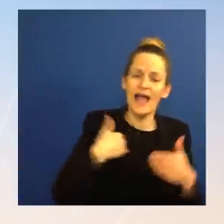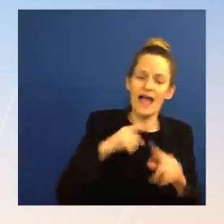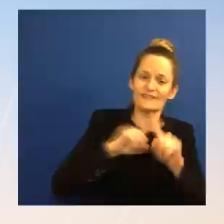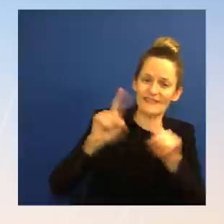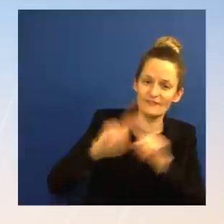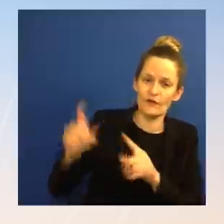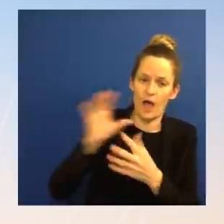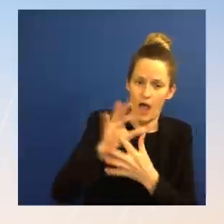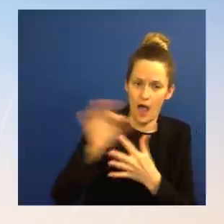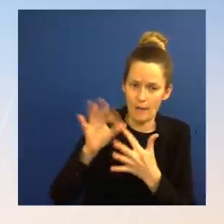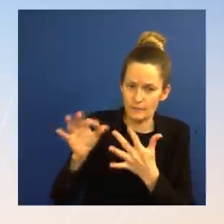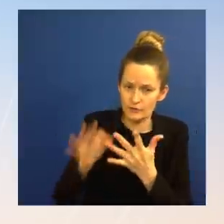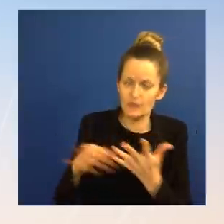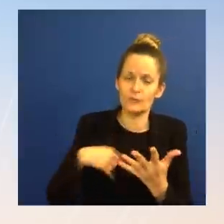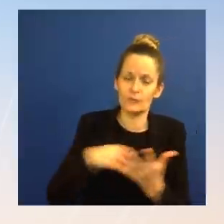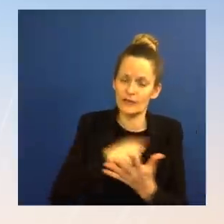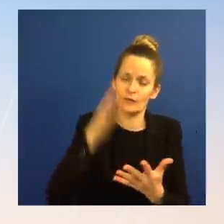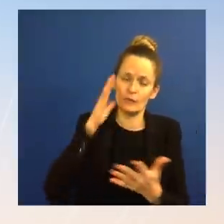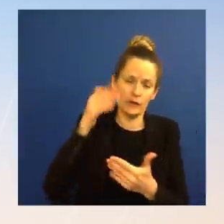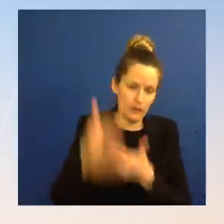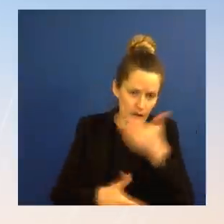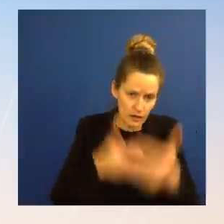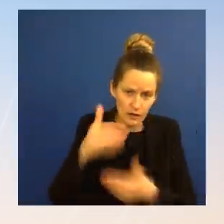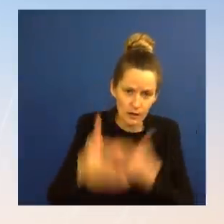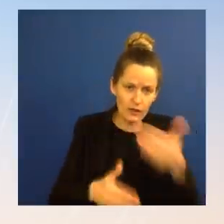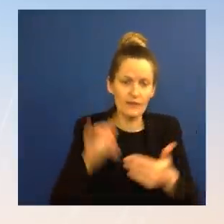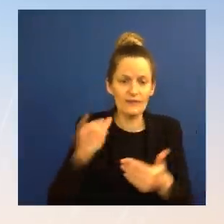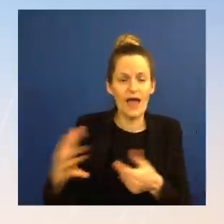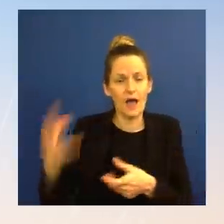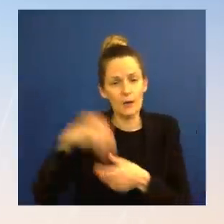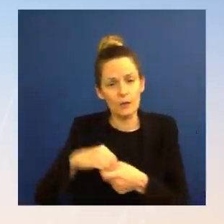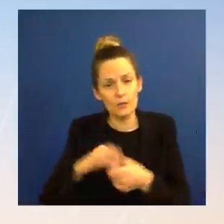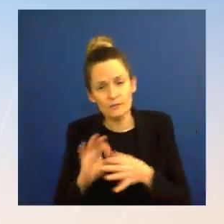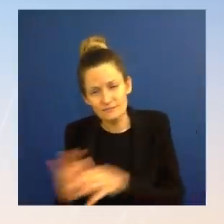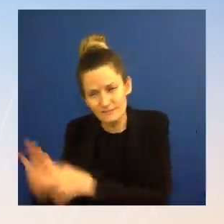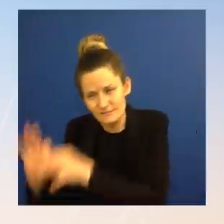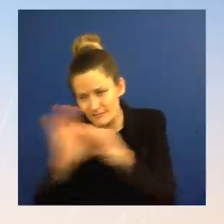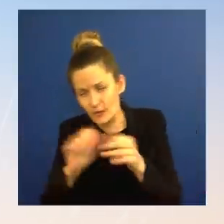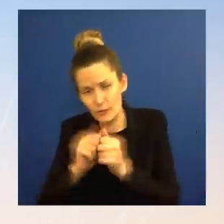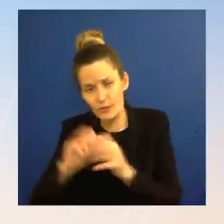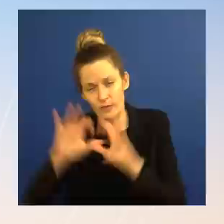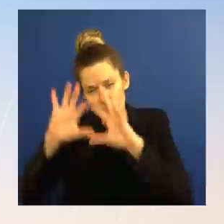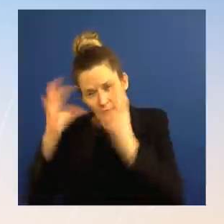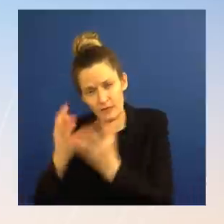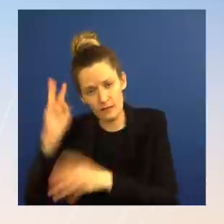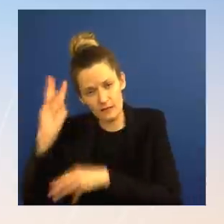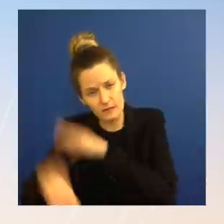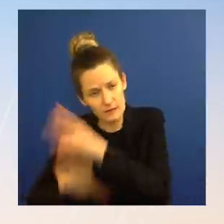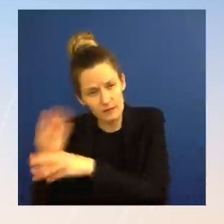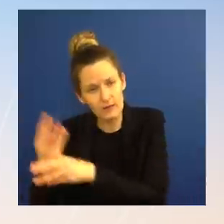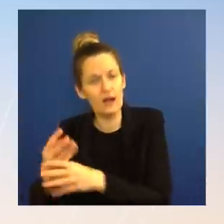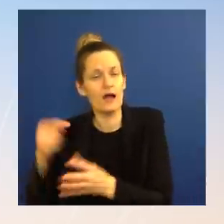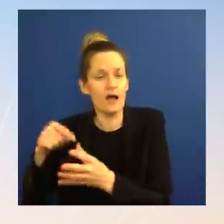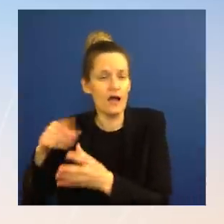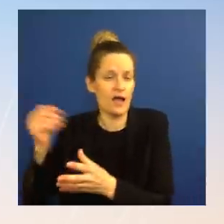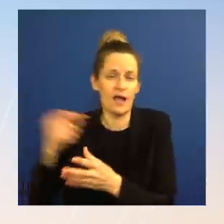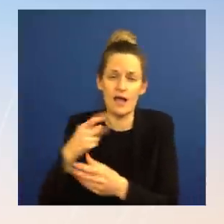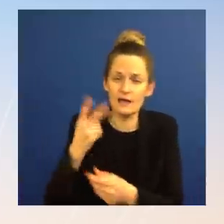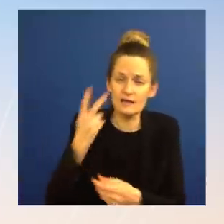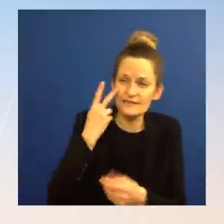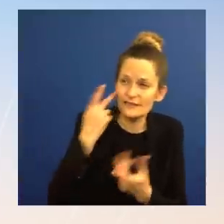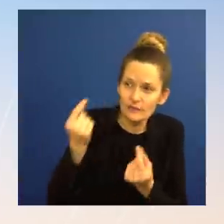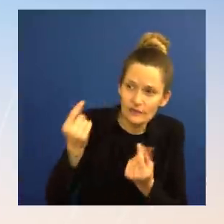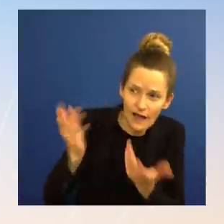with the global community about ensuring the supply and the marketplace meets the demand. That includes the release from the Strategic Petroleum